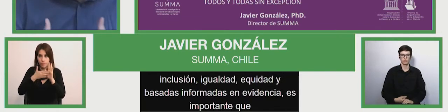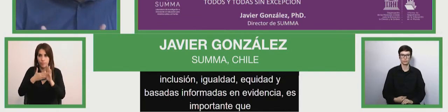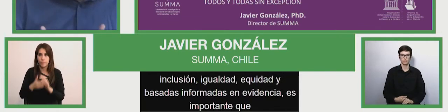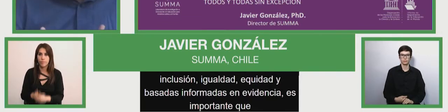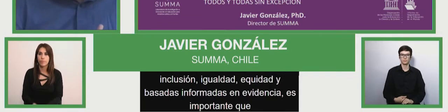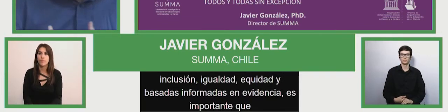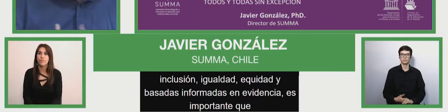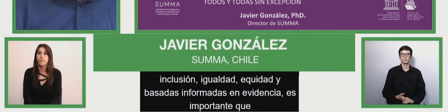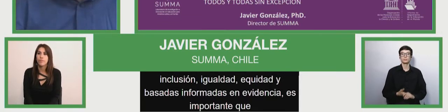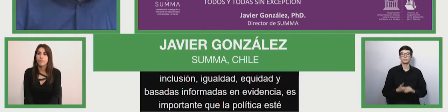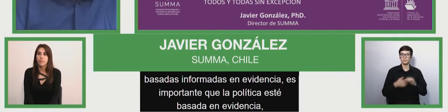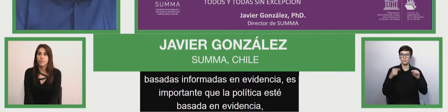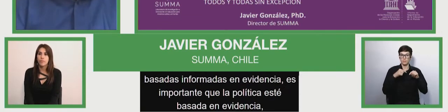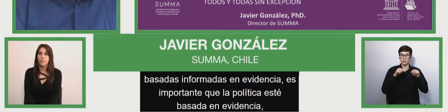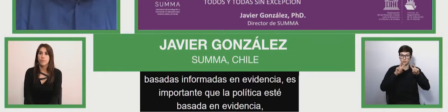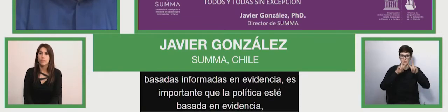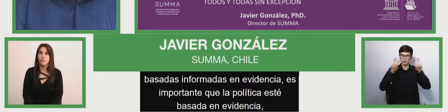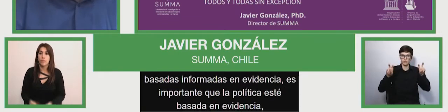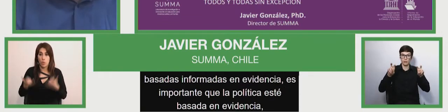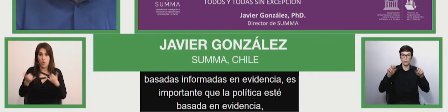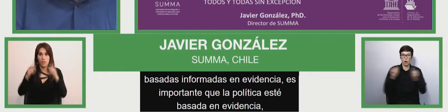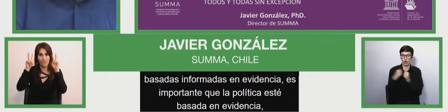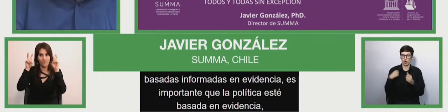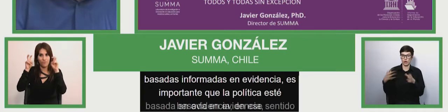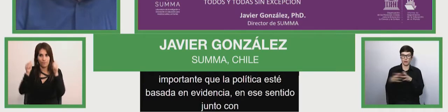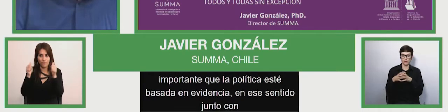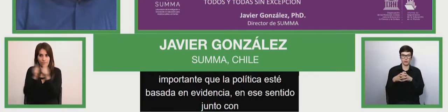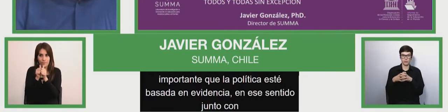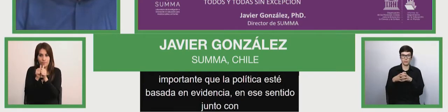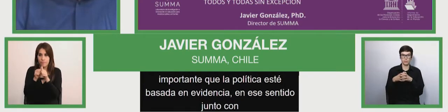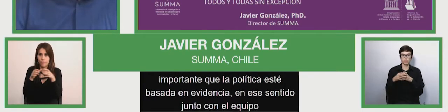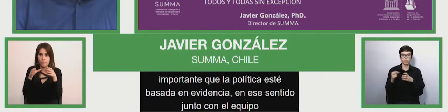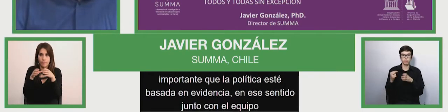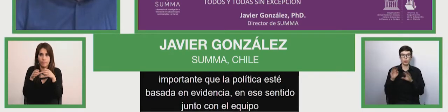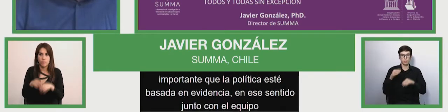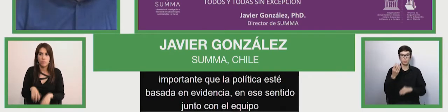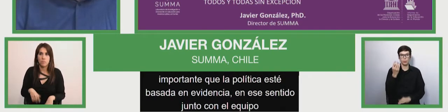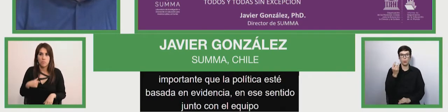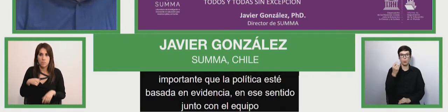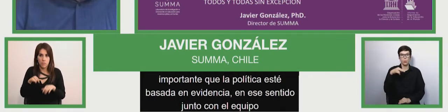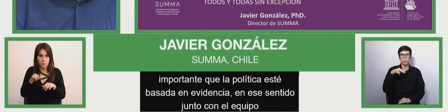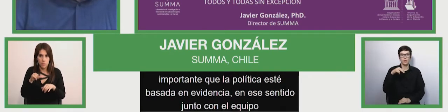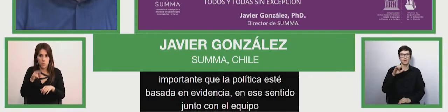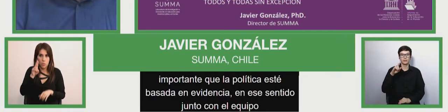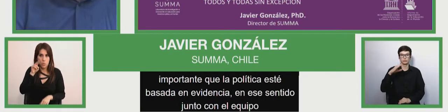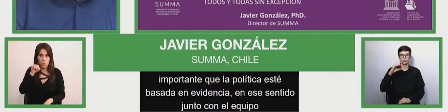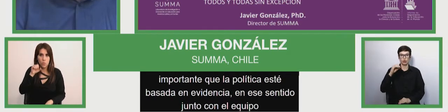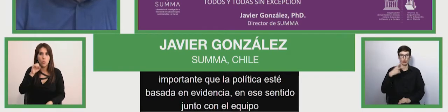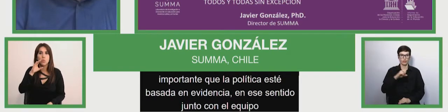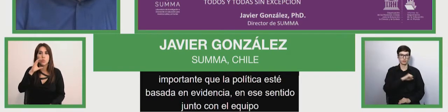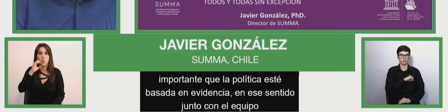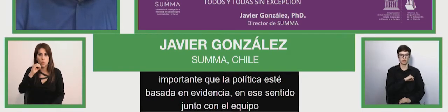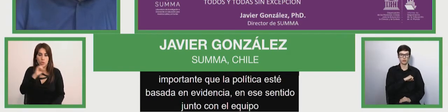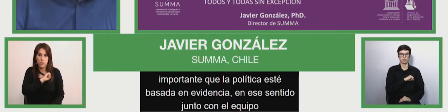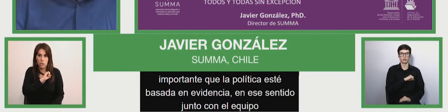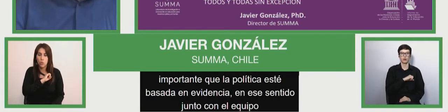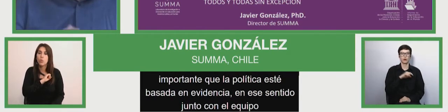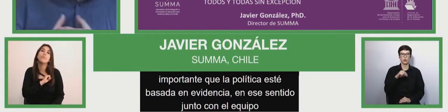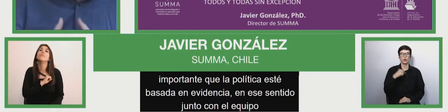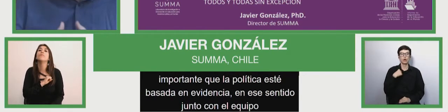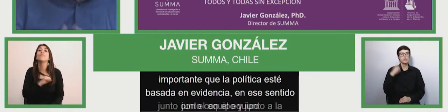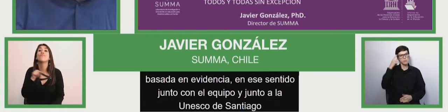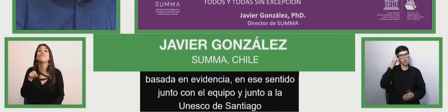with the team And together with UNESCO Santiago, we decided to